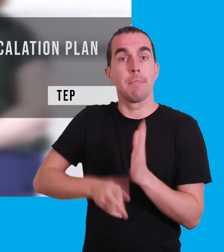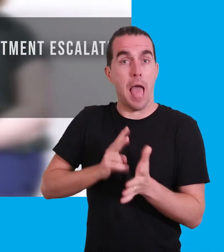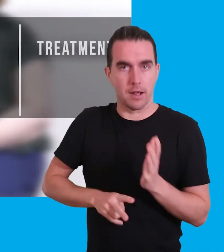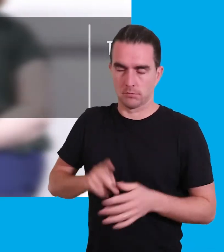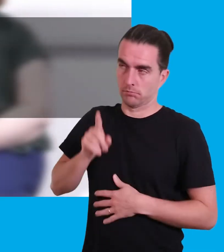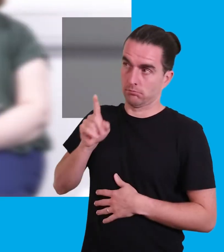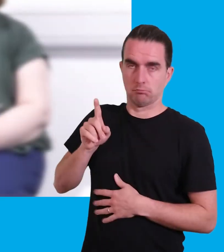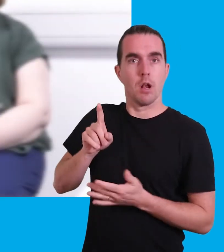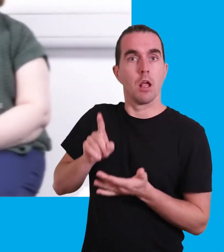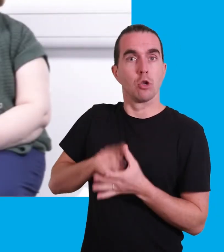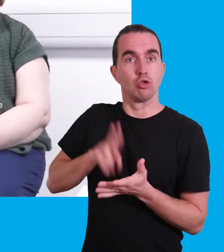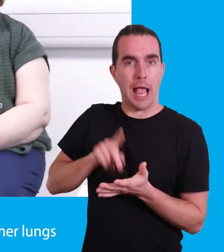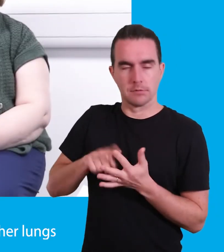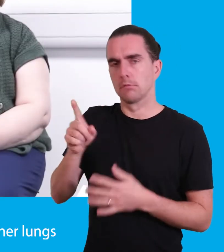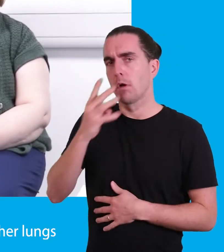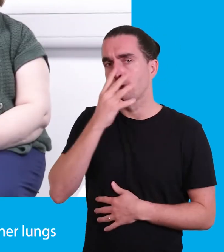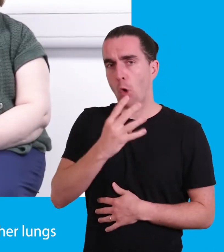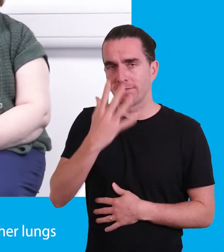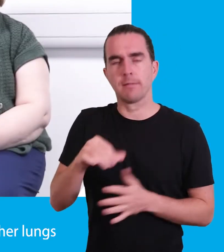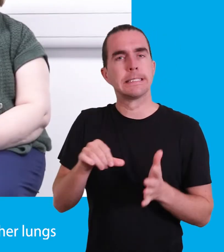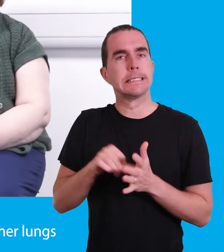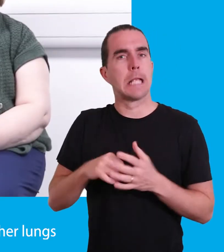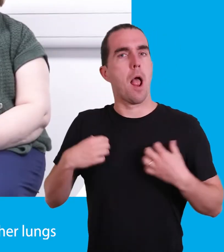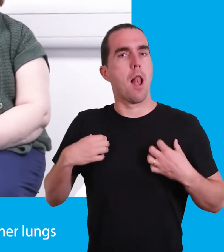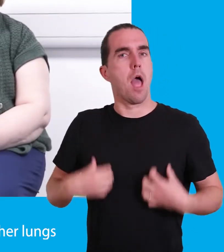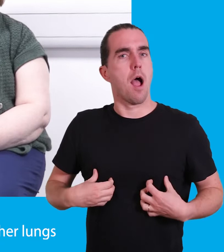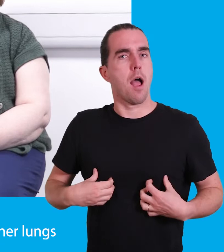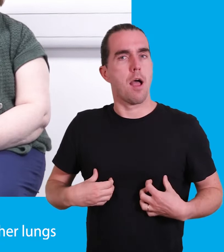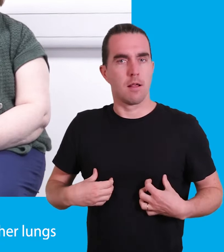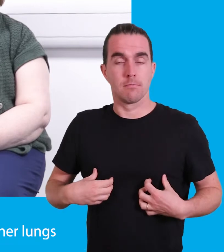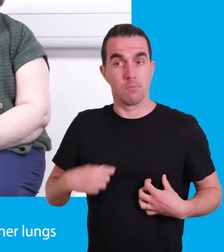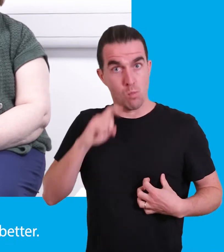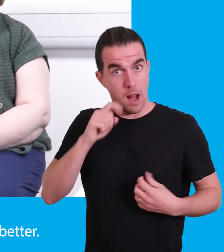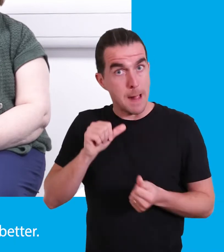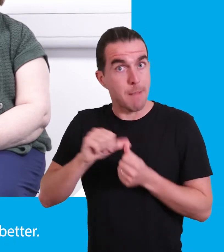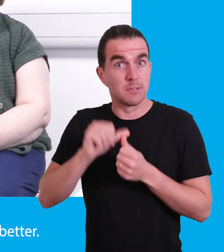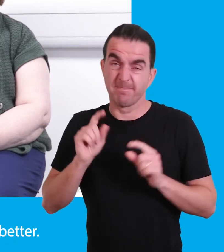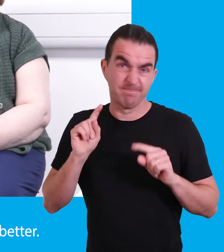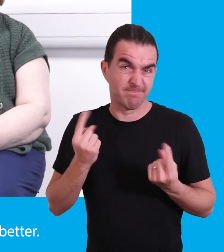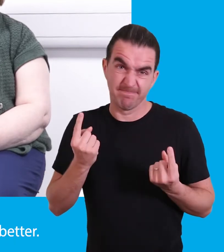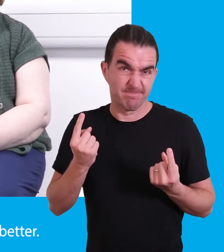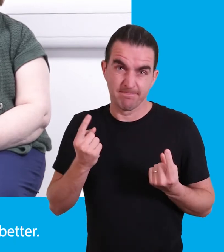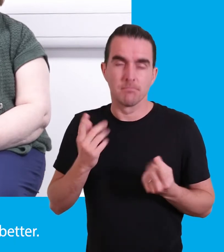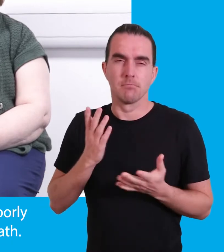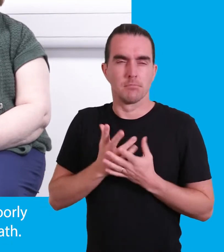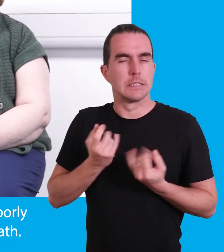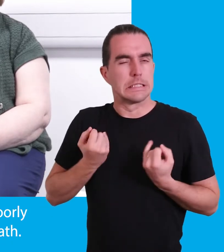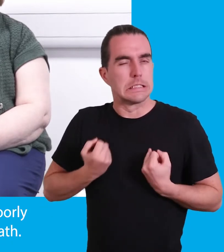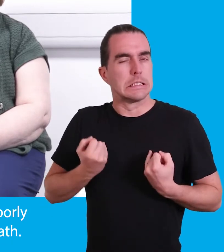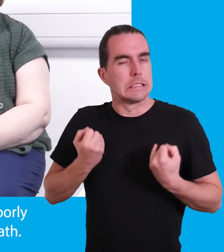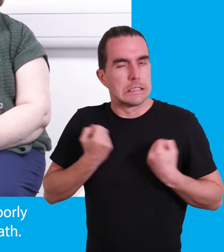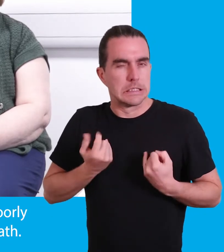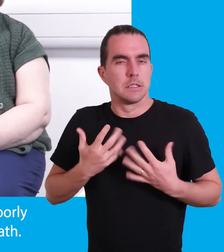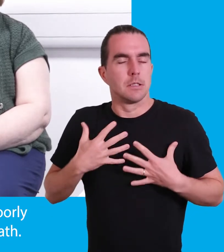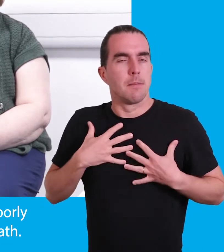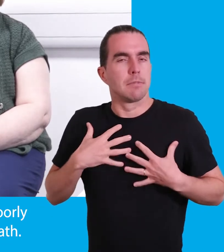This is Jane. She is 45 years old and she has a problem with her lungs that cannot be made any better. It makes her